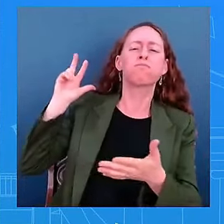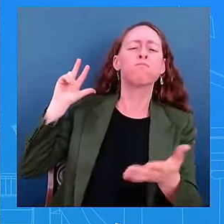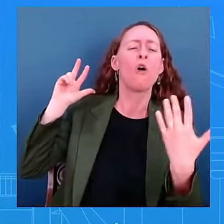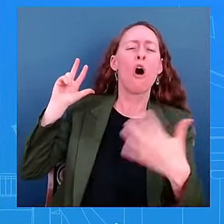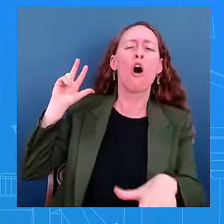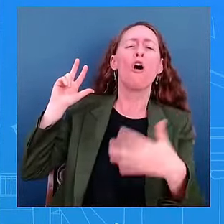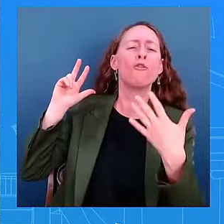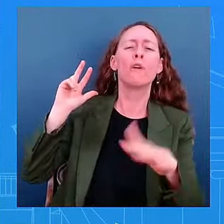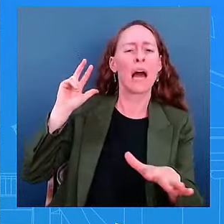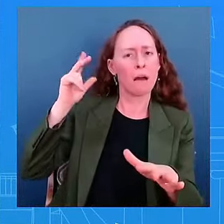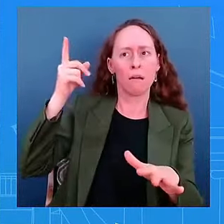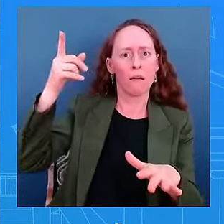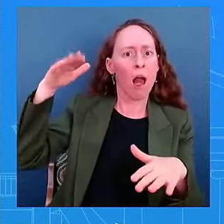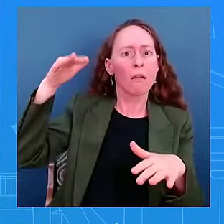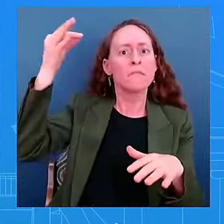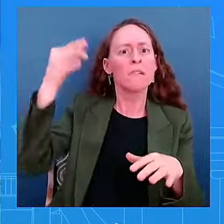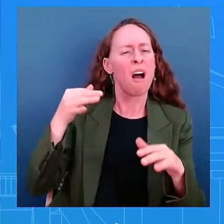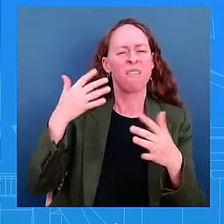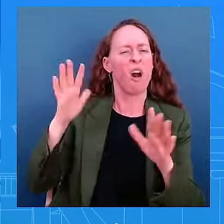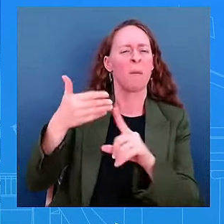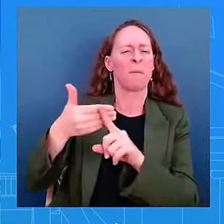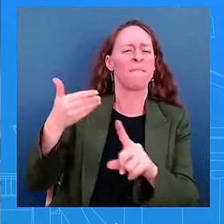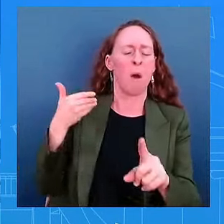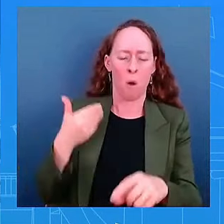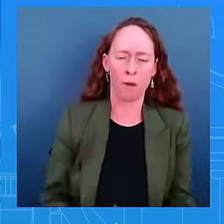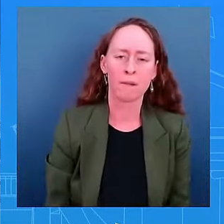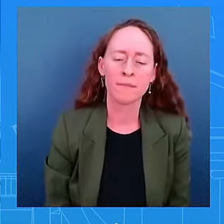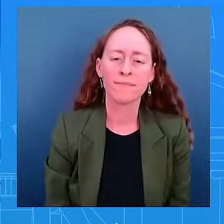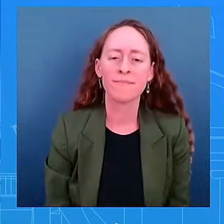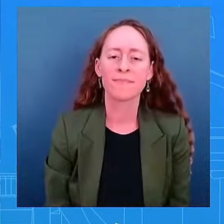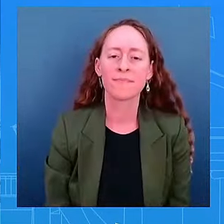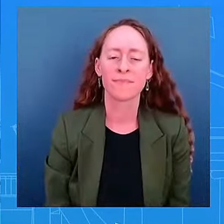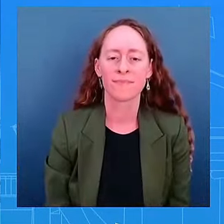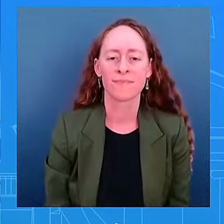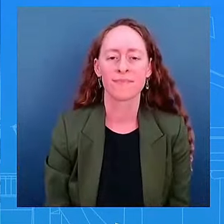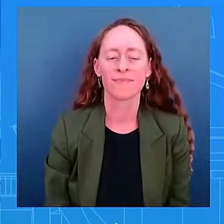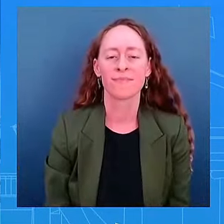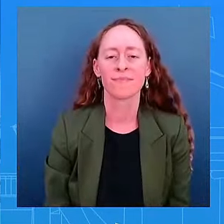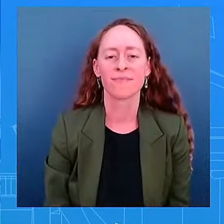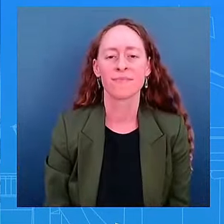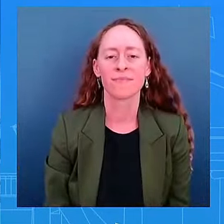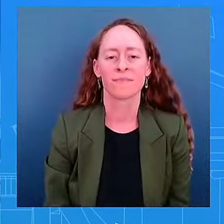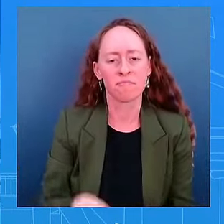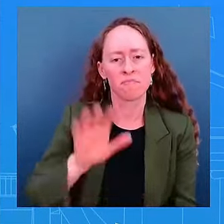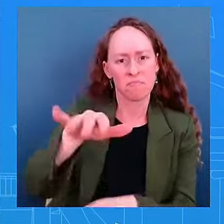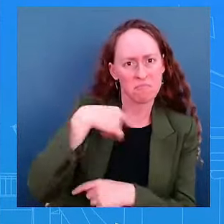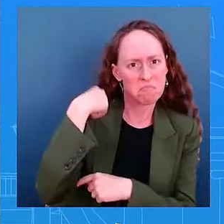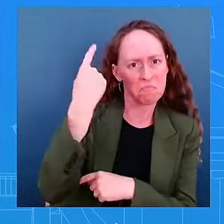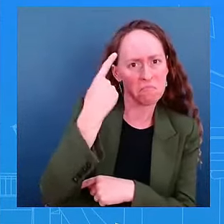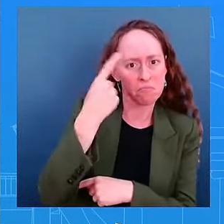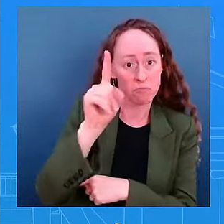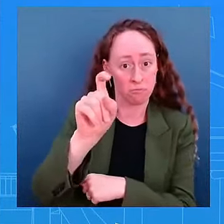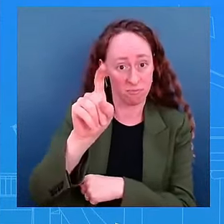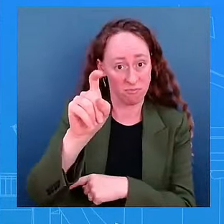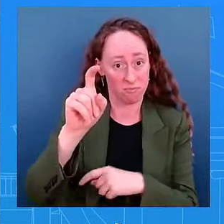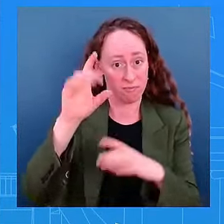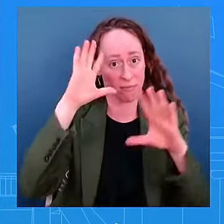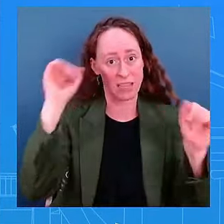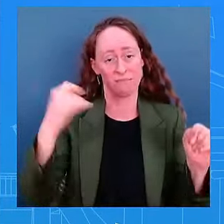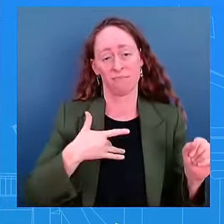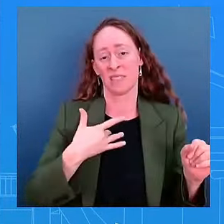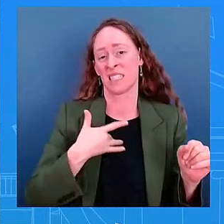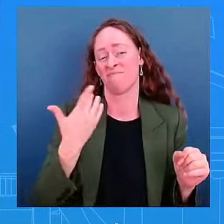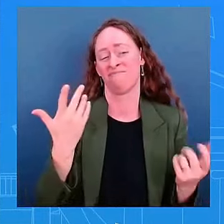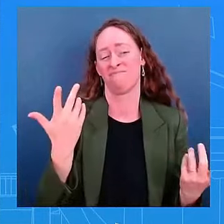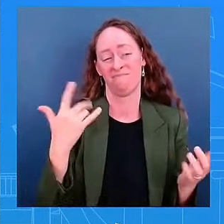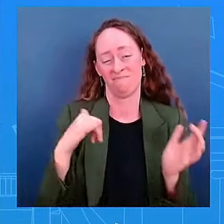Okay. Did the president exit the race because he didn't think he could defeat Donald Trump in November? I'm not going to get into specific details